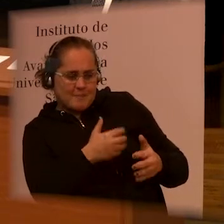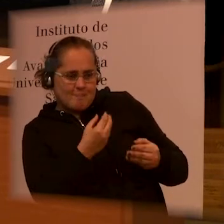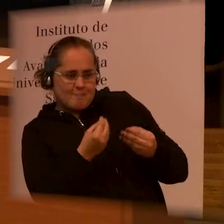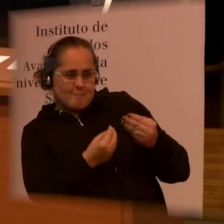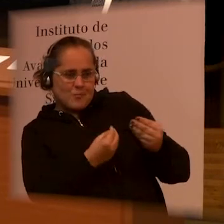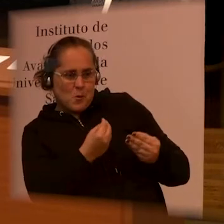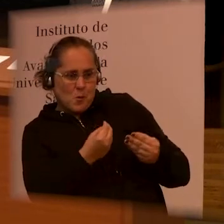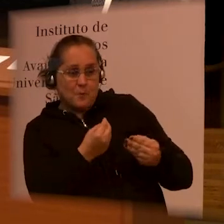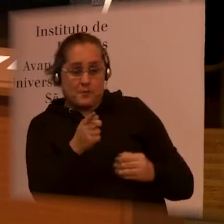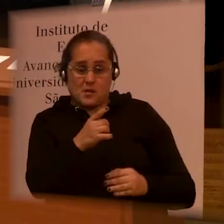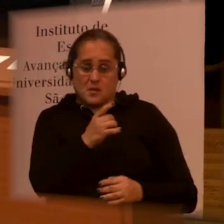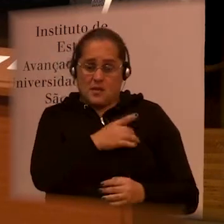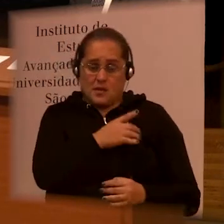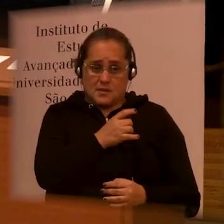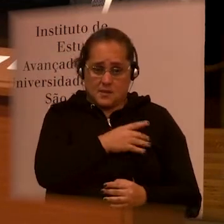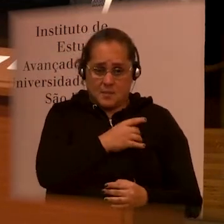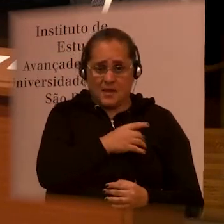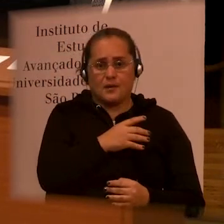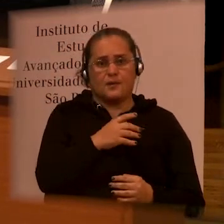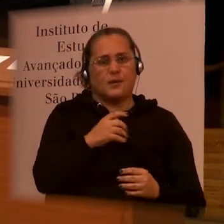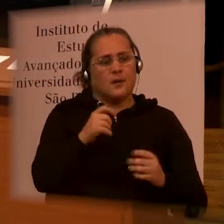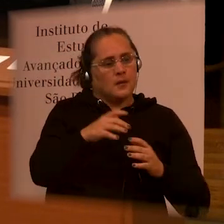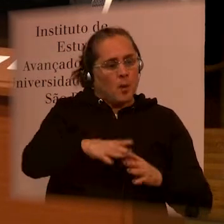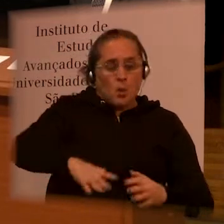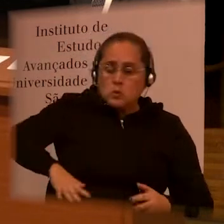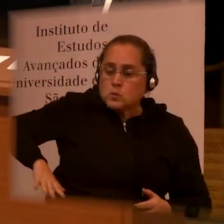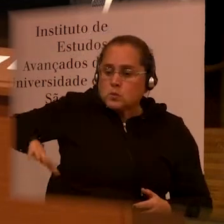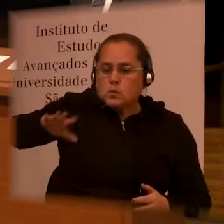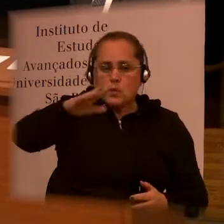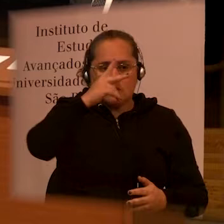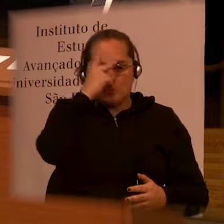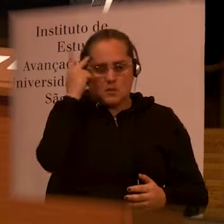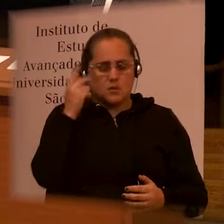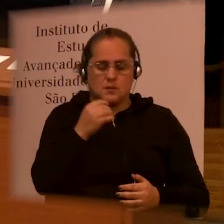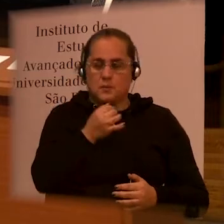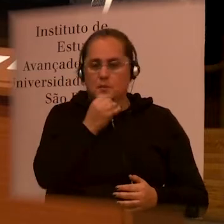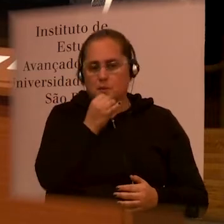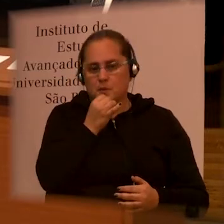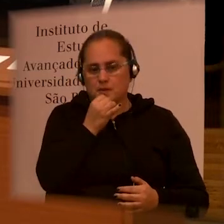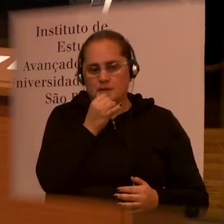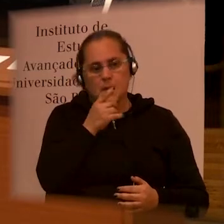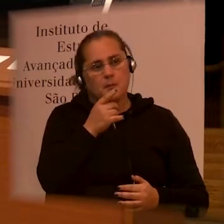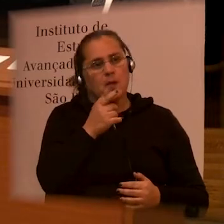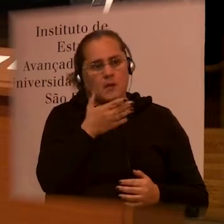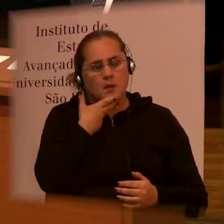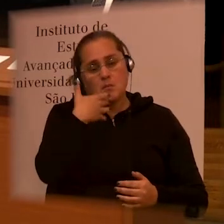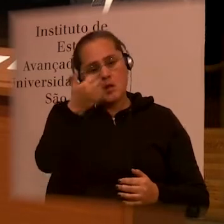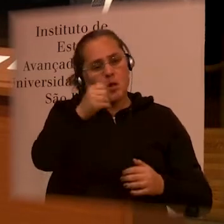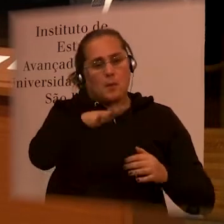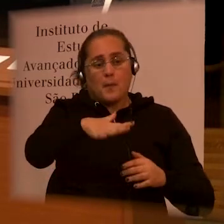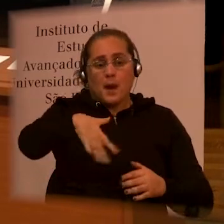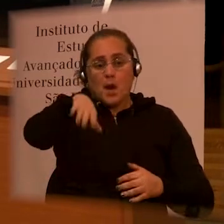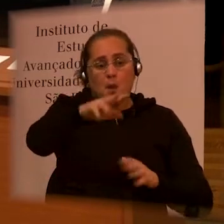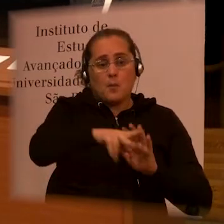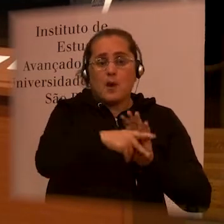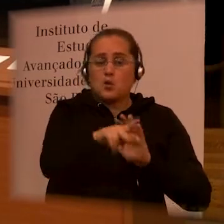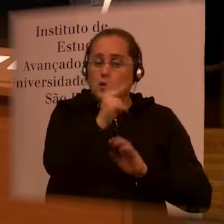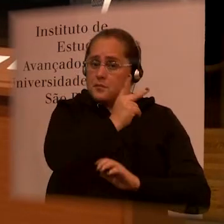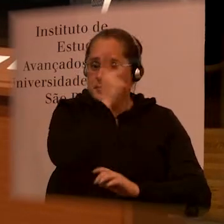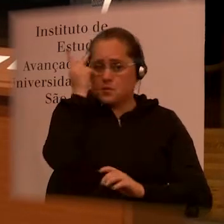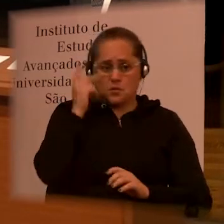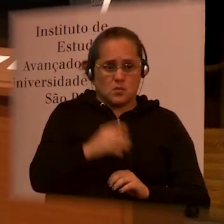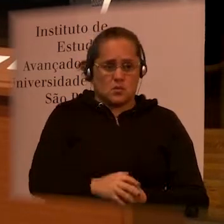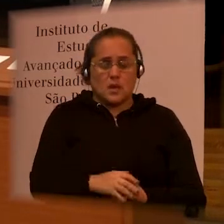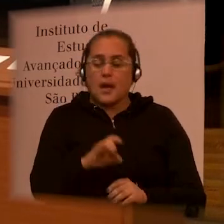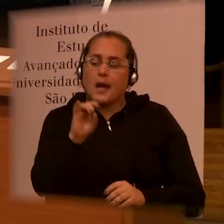everybody. So those working conditions need to be improved for all people, whether they are people with disabilities or not. So maybe we